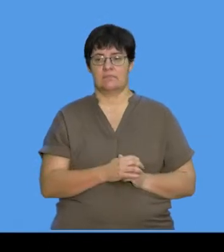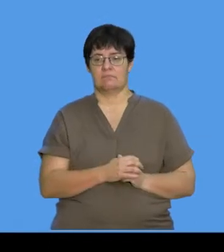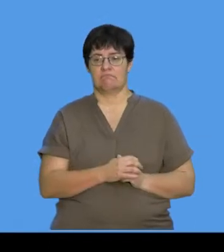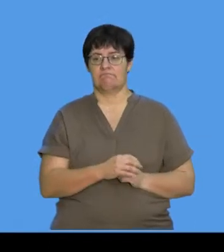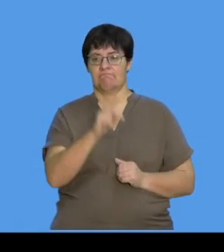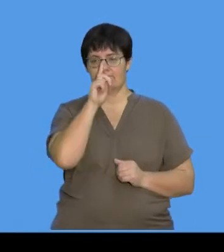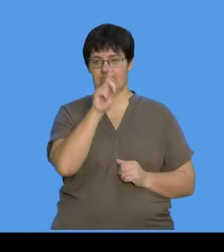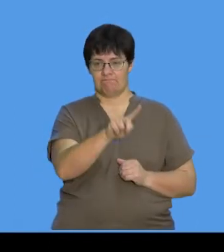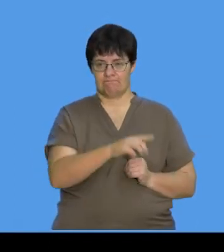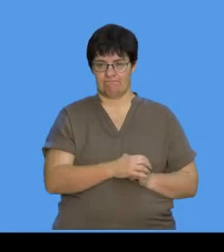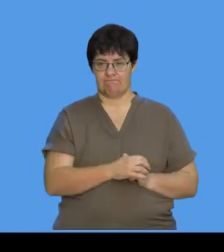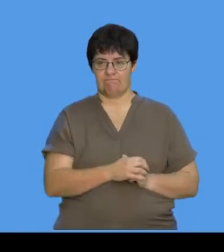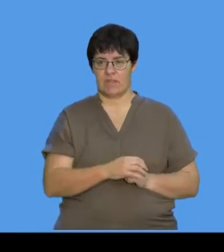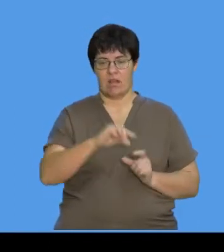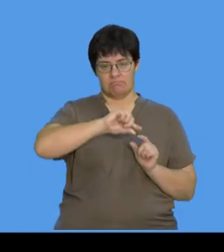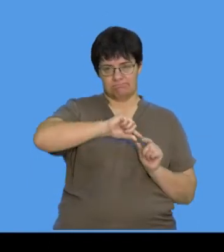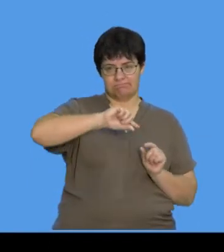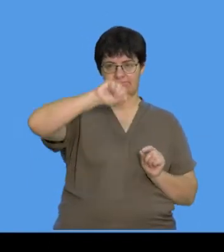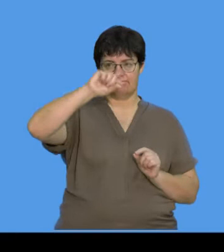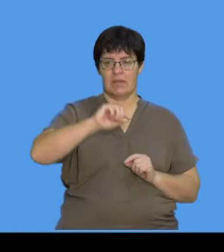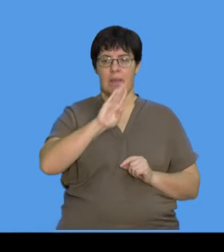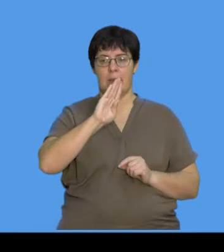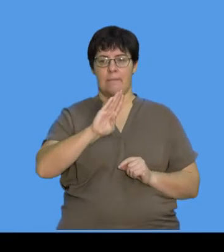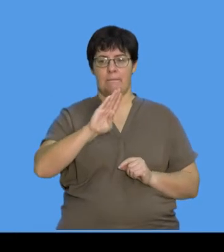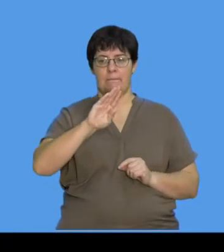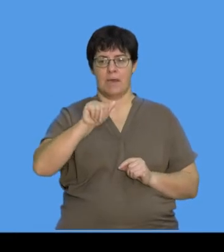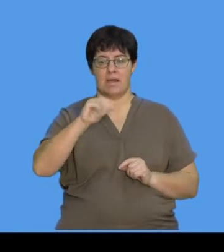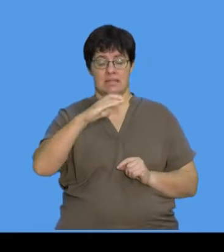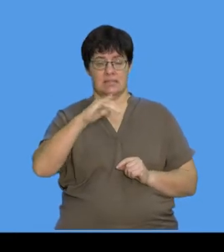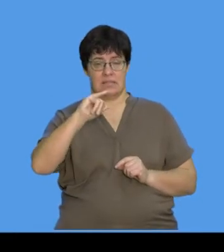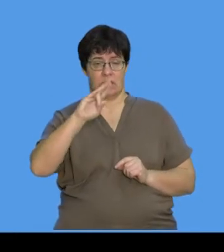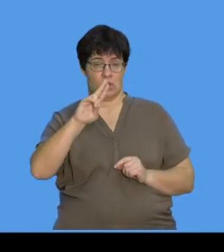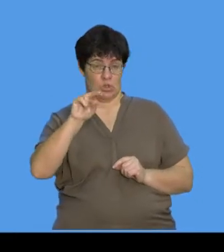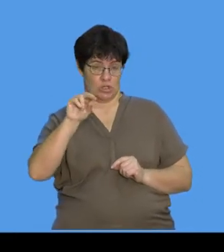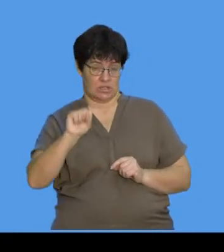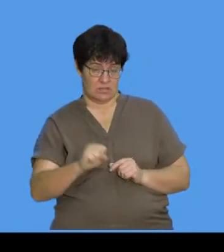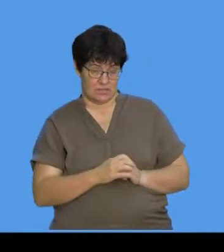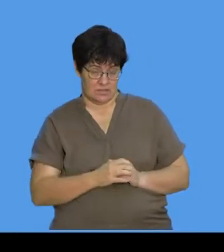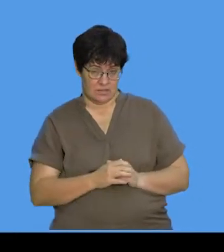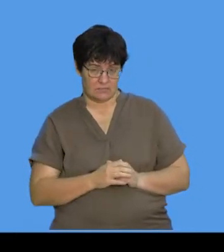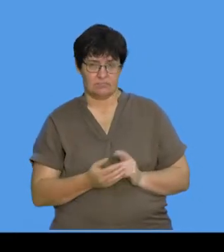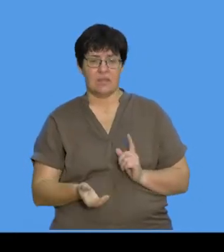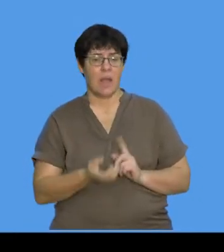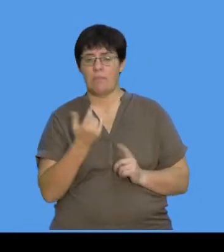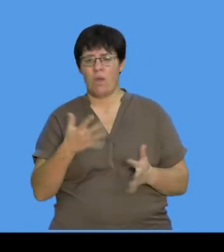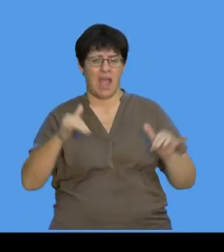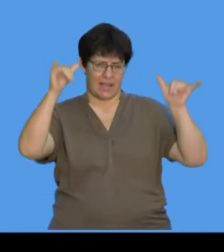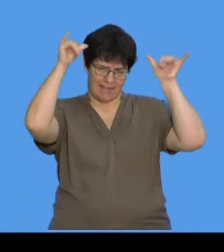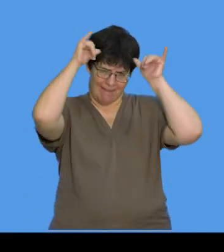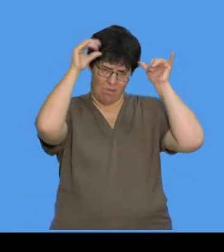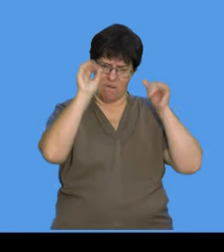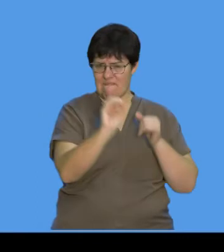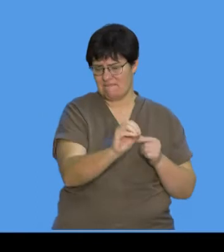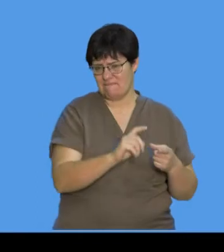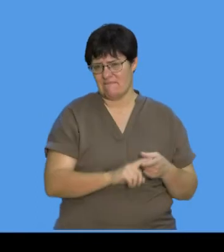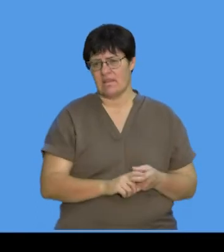Can you see that? It's rod-shaped. It's a bacillus bacteria. And it's often found in cattle, in cows.